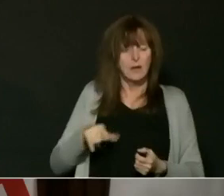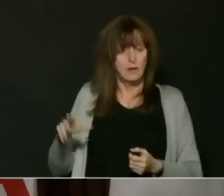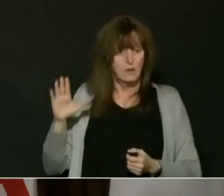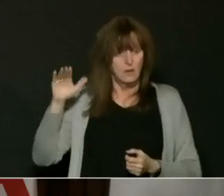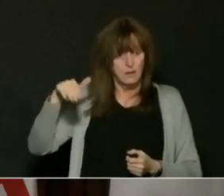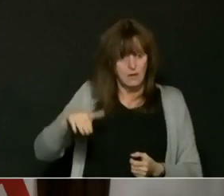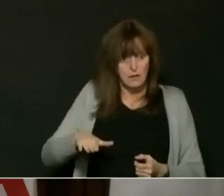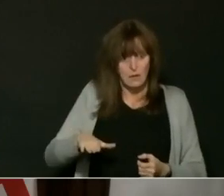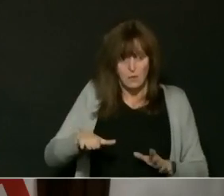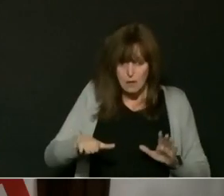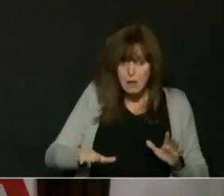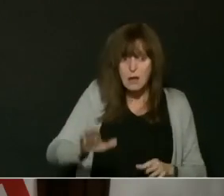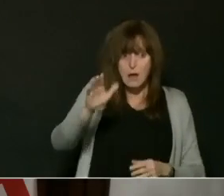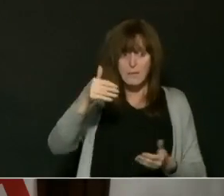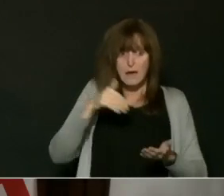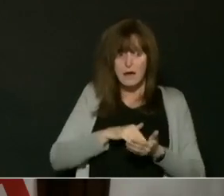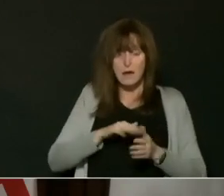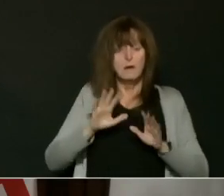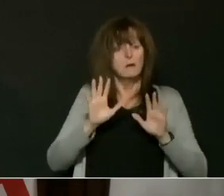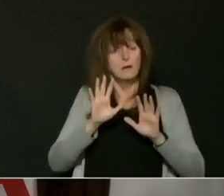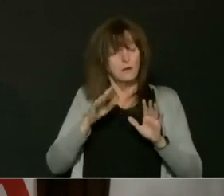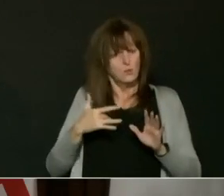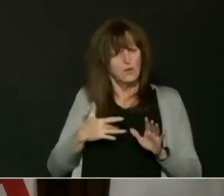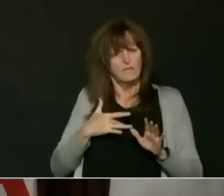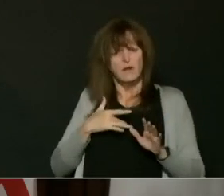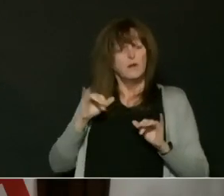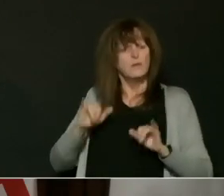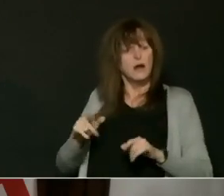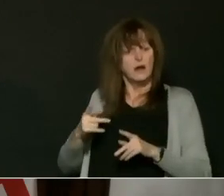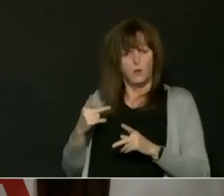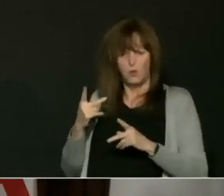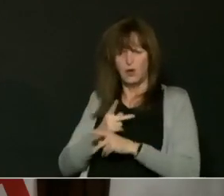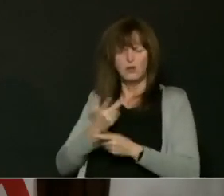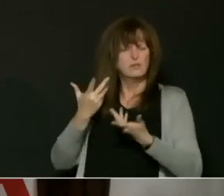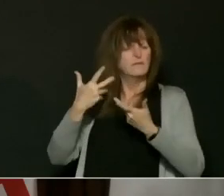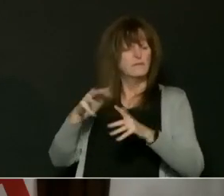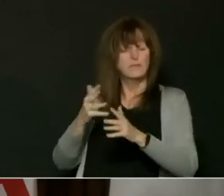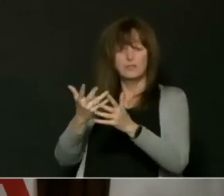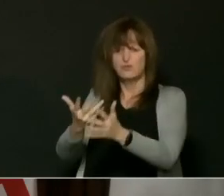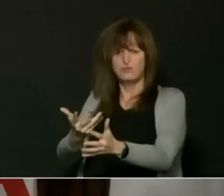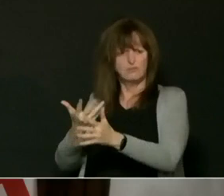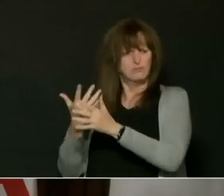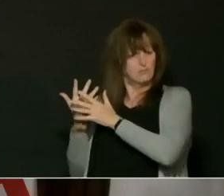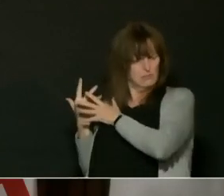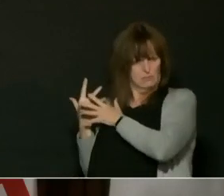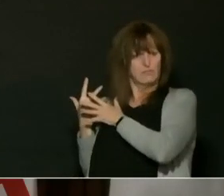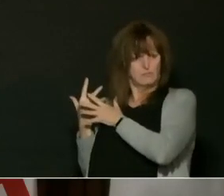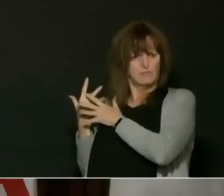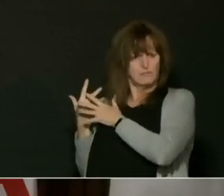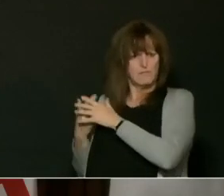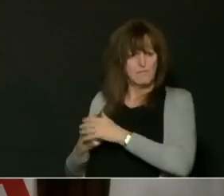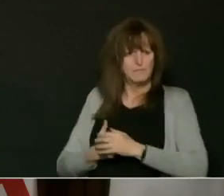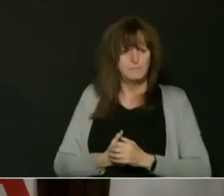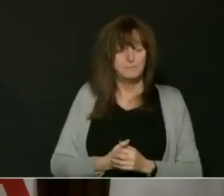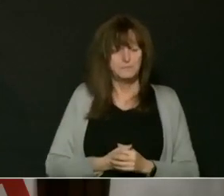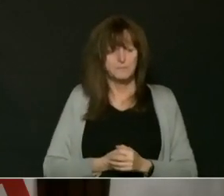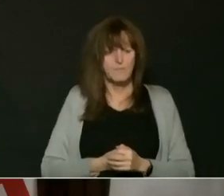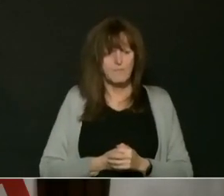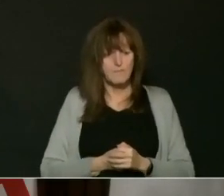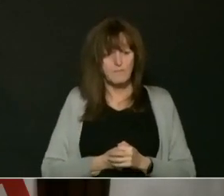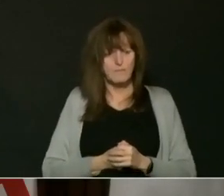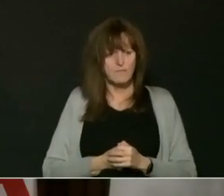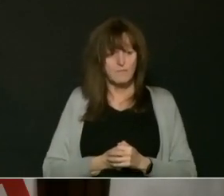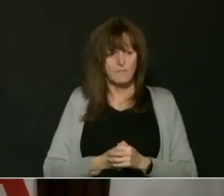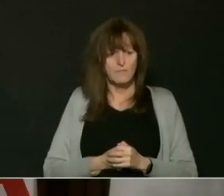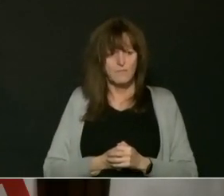system. I do think the worst is behind us. Next question. Your next question comes from Charlie Pinkerton with